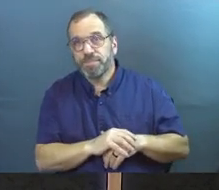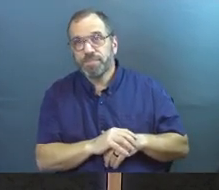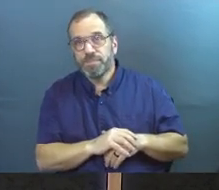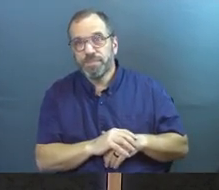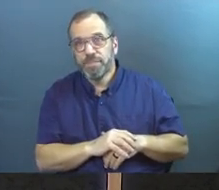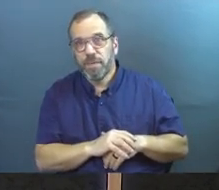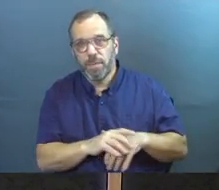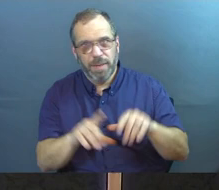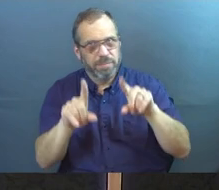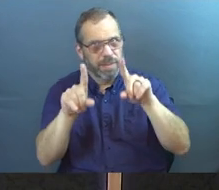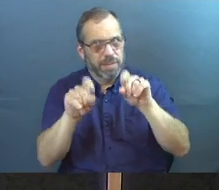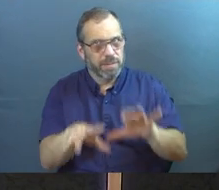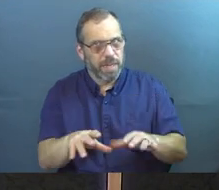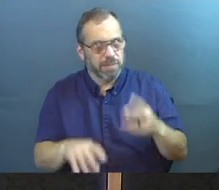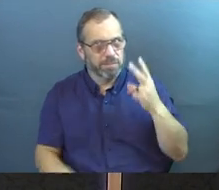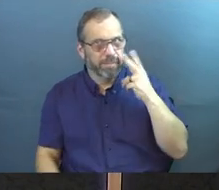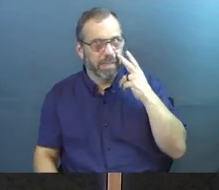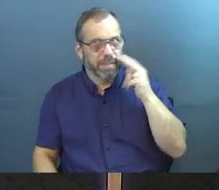But it's a test.